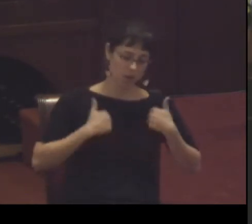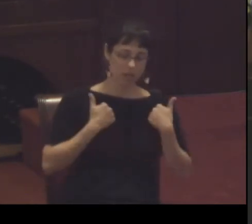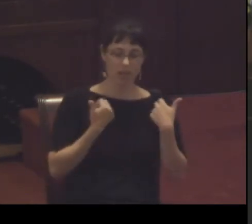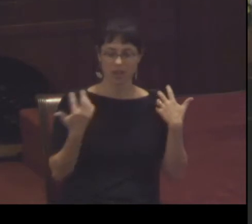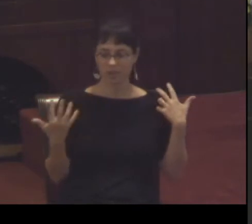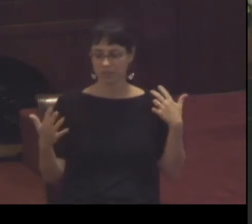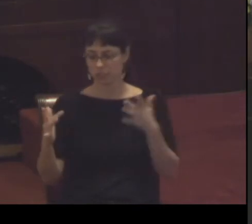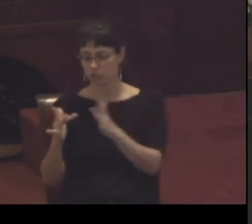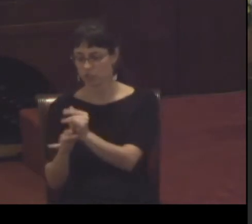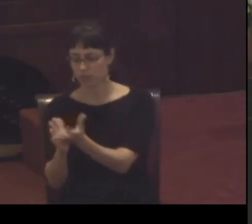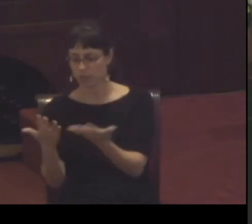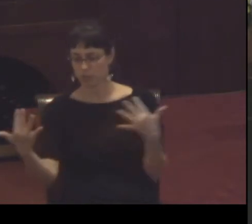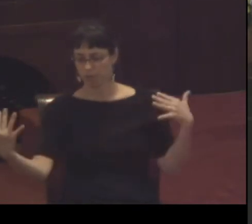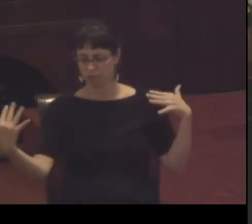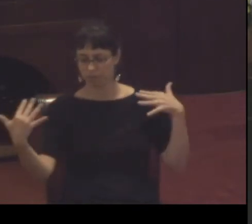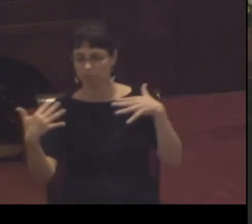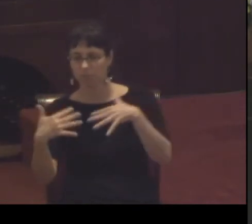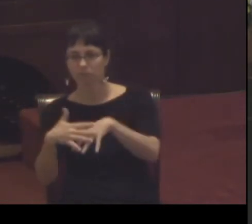in scripture